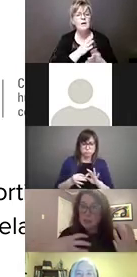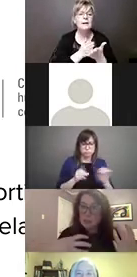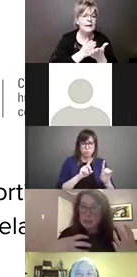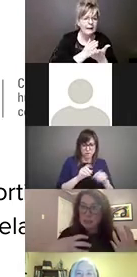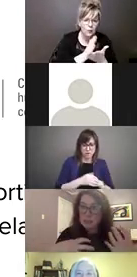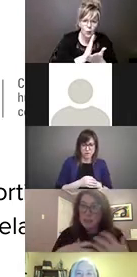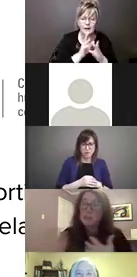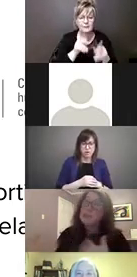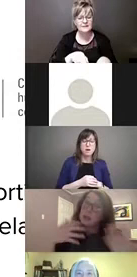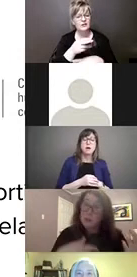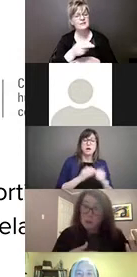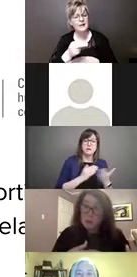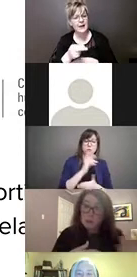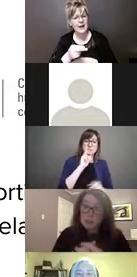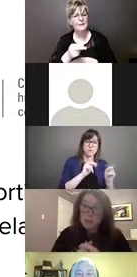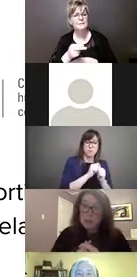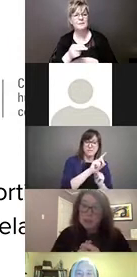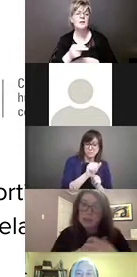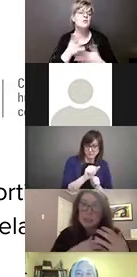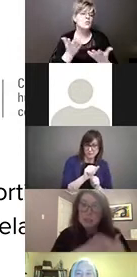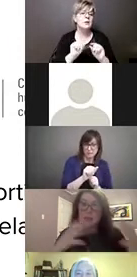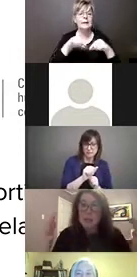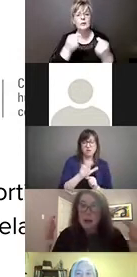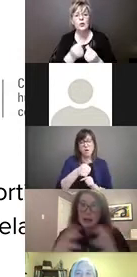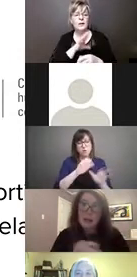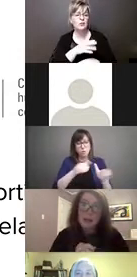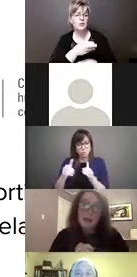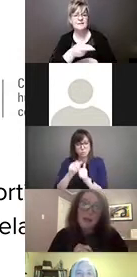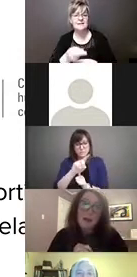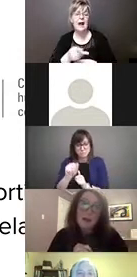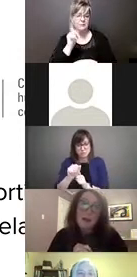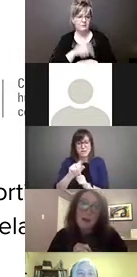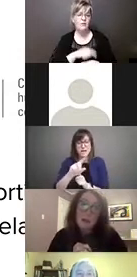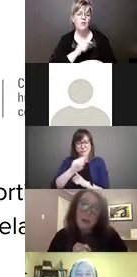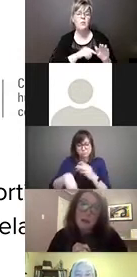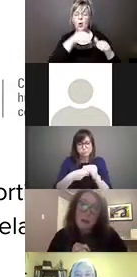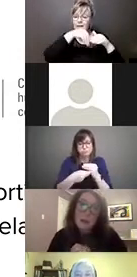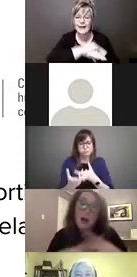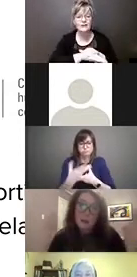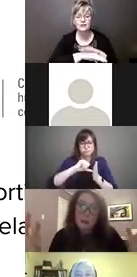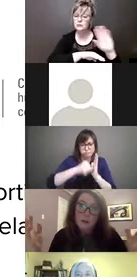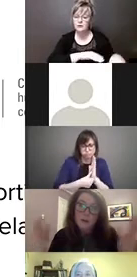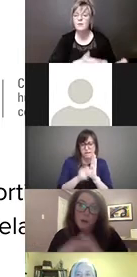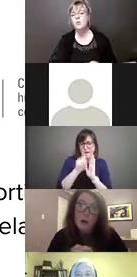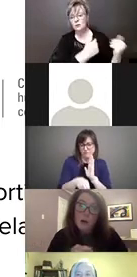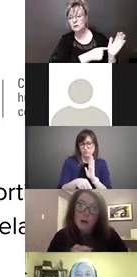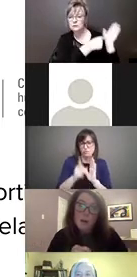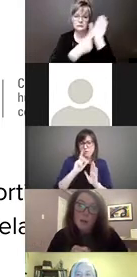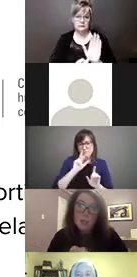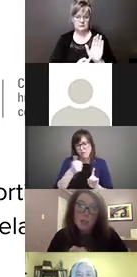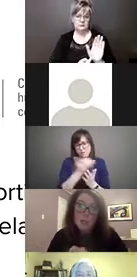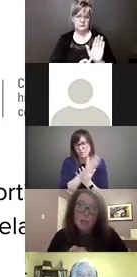persons with disabilities and particular groups with disabilities need to be highlighted in other for